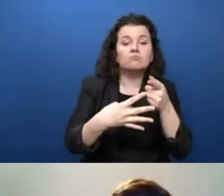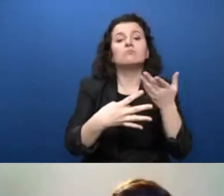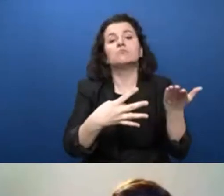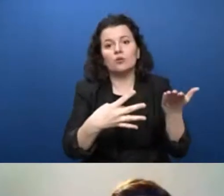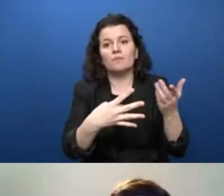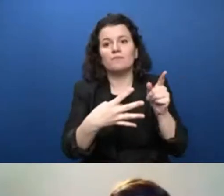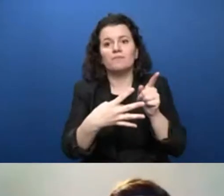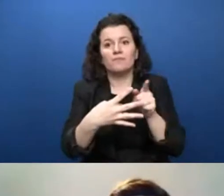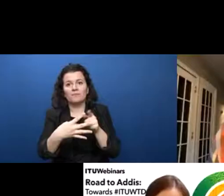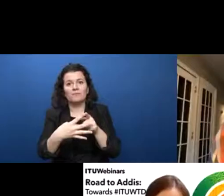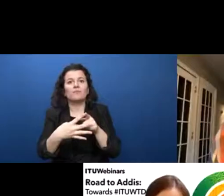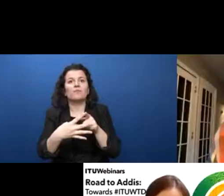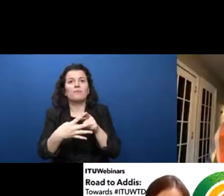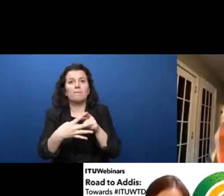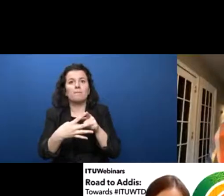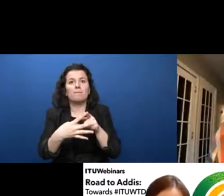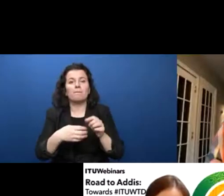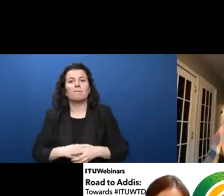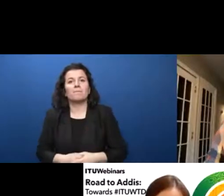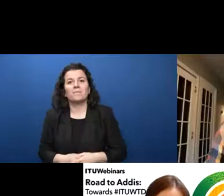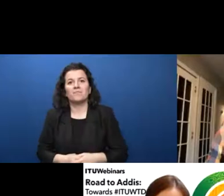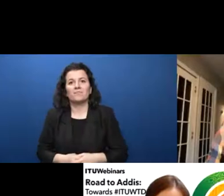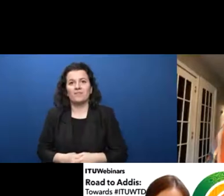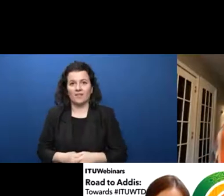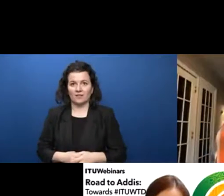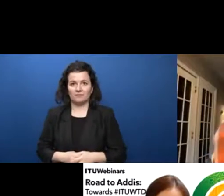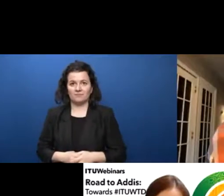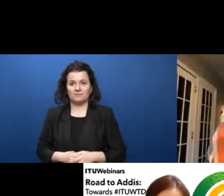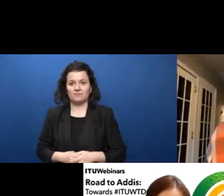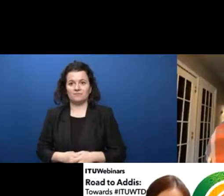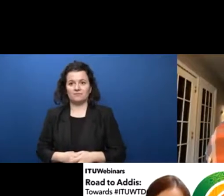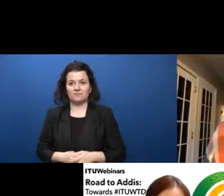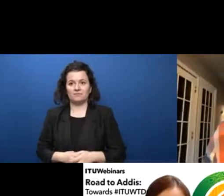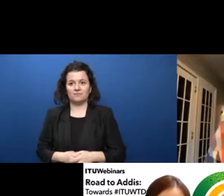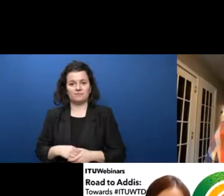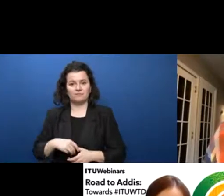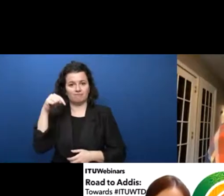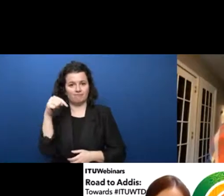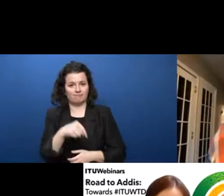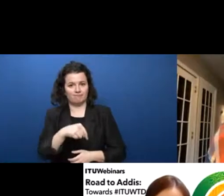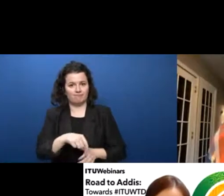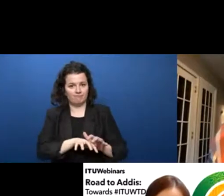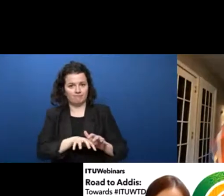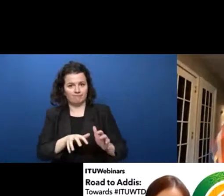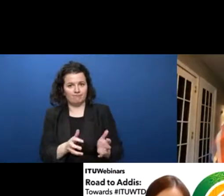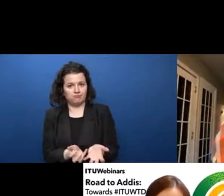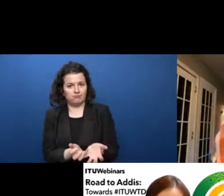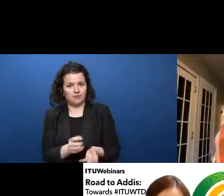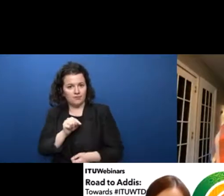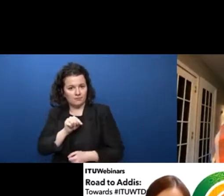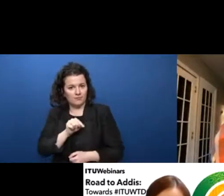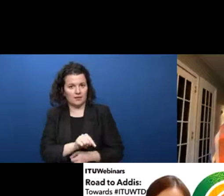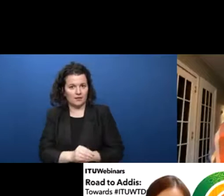there's an interpretation control in the lower right of the bottom bar of your Zoom